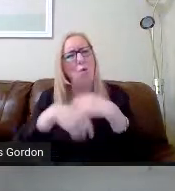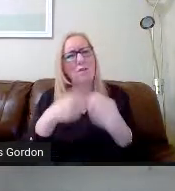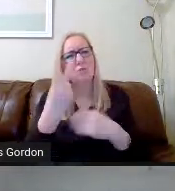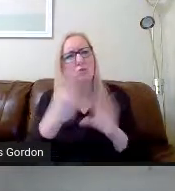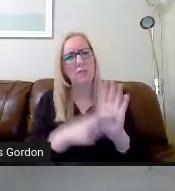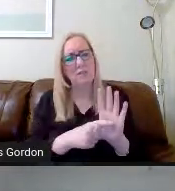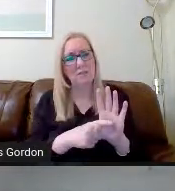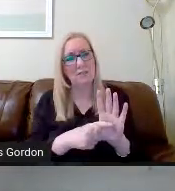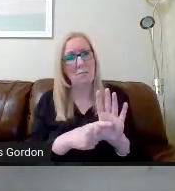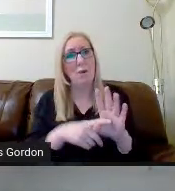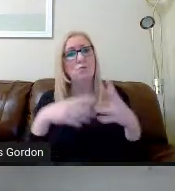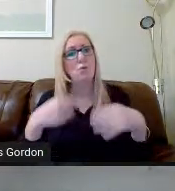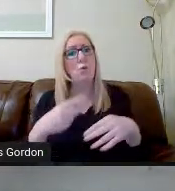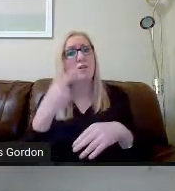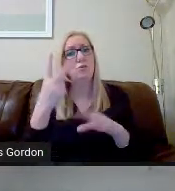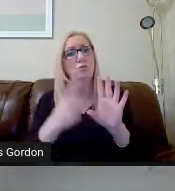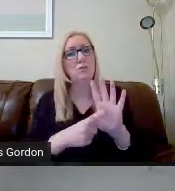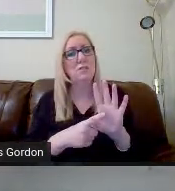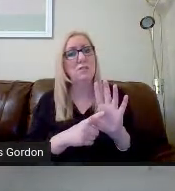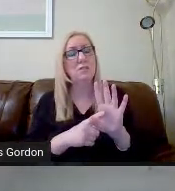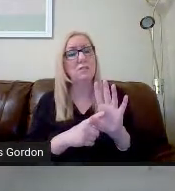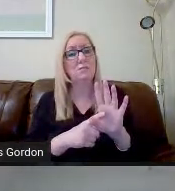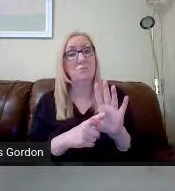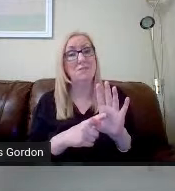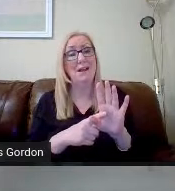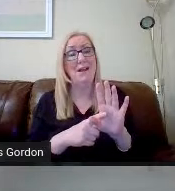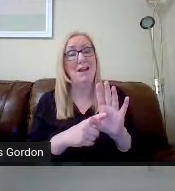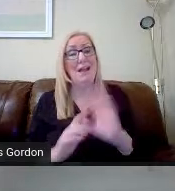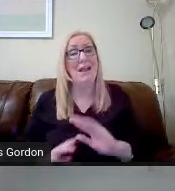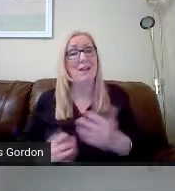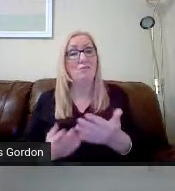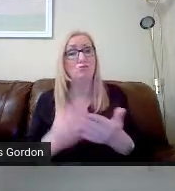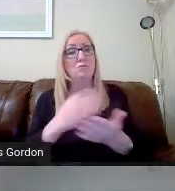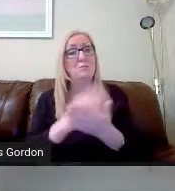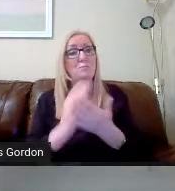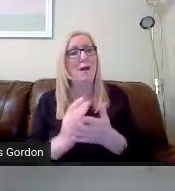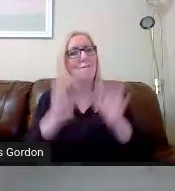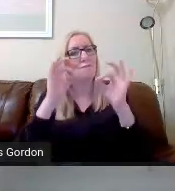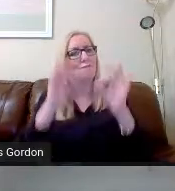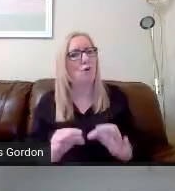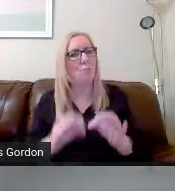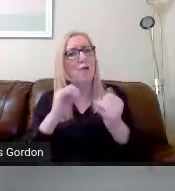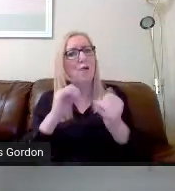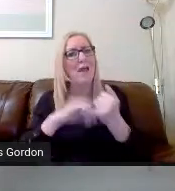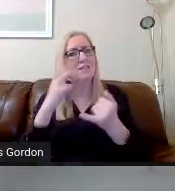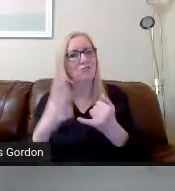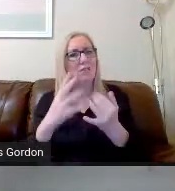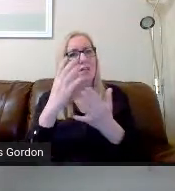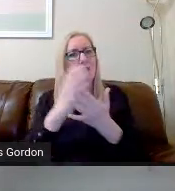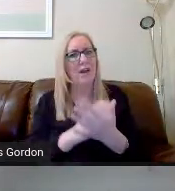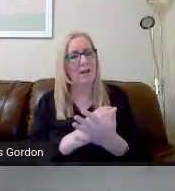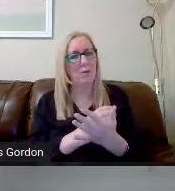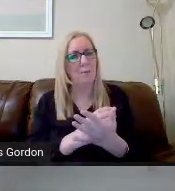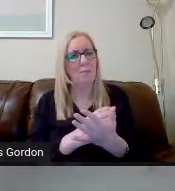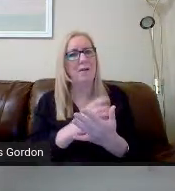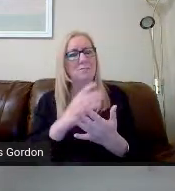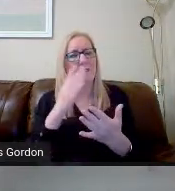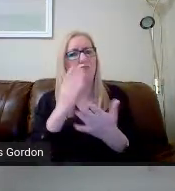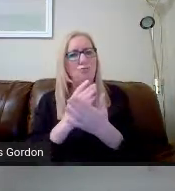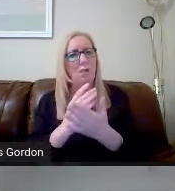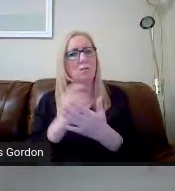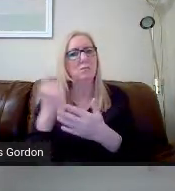was only two years ago it was introduced as part of the formal third year curriculum, where pupils could opt for it, and that's been a real success.